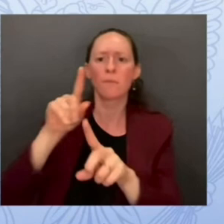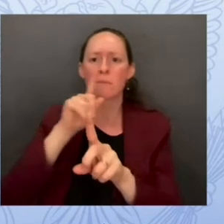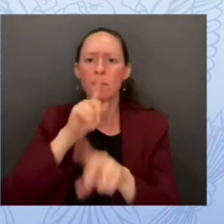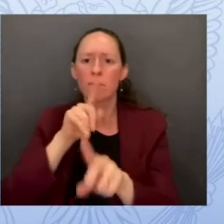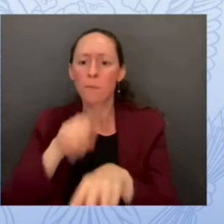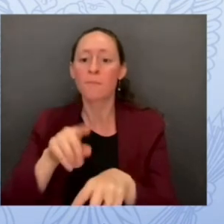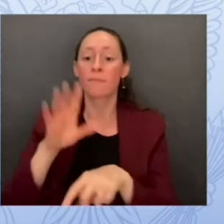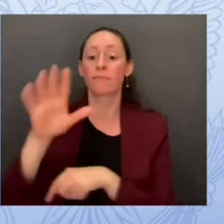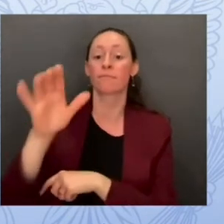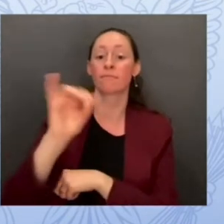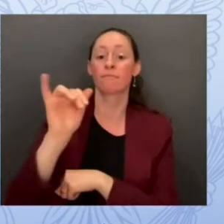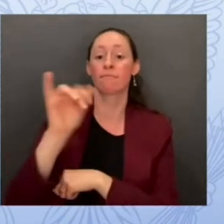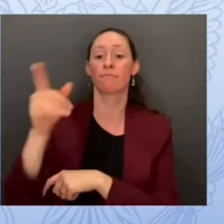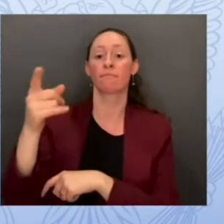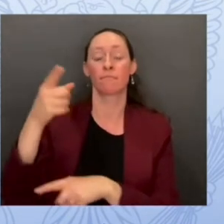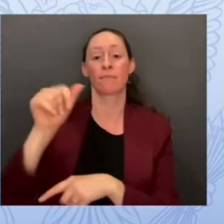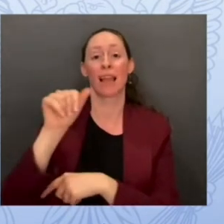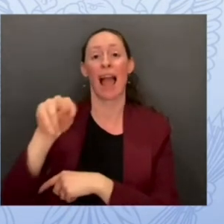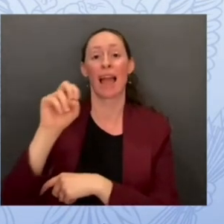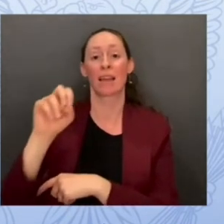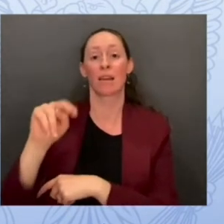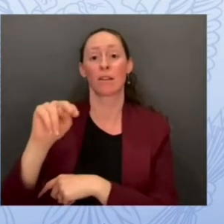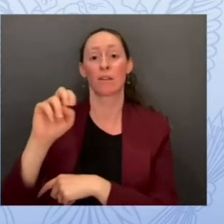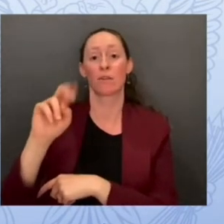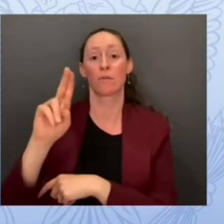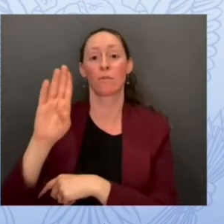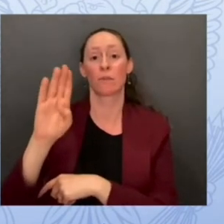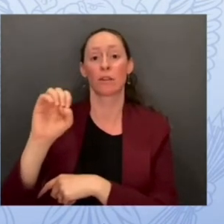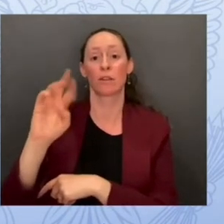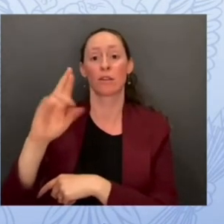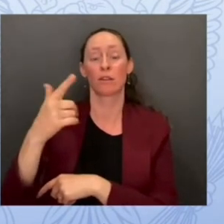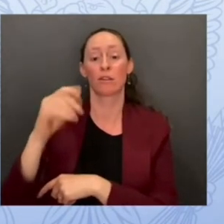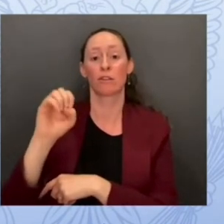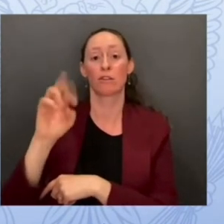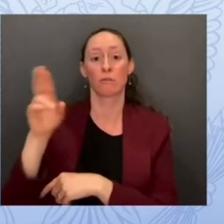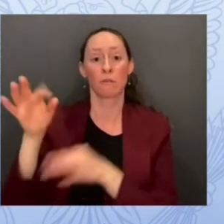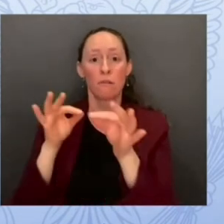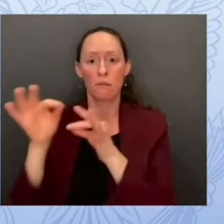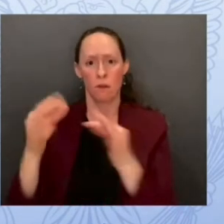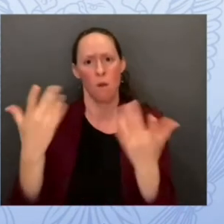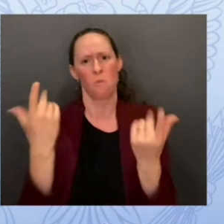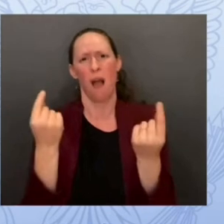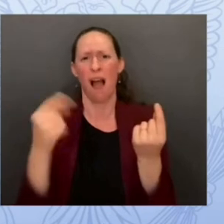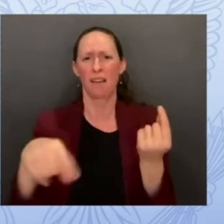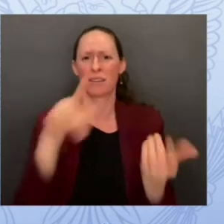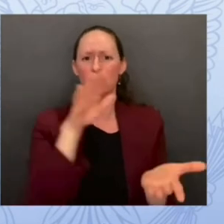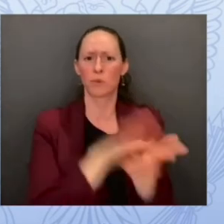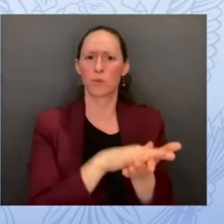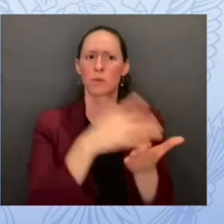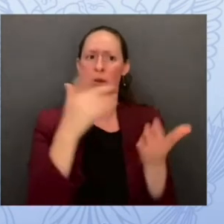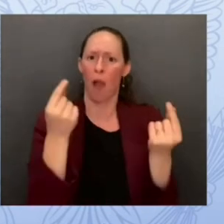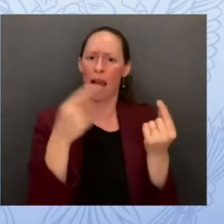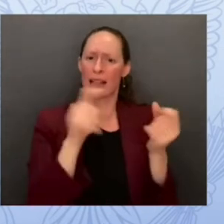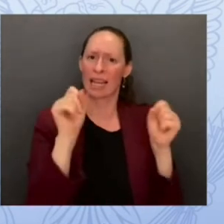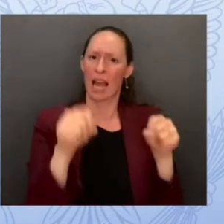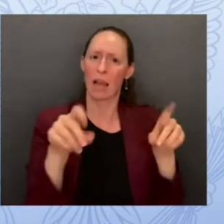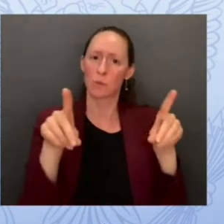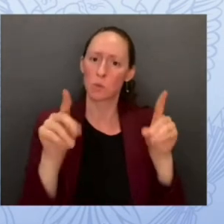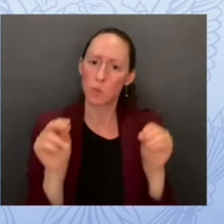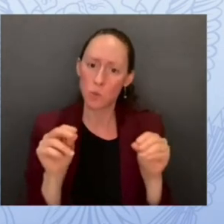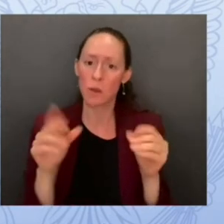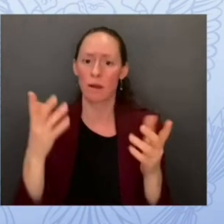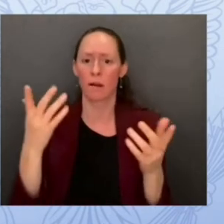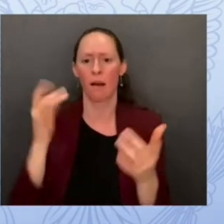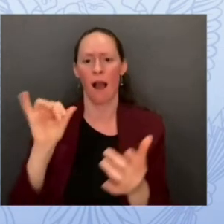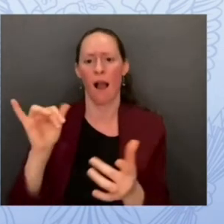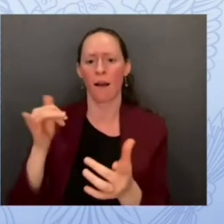uh what schools and what entities can do in terms of cost complexity and impact so that they could do